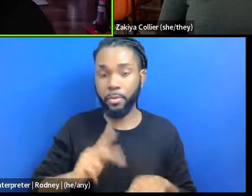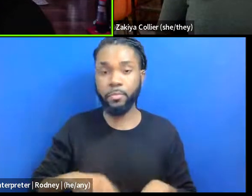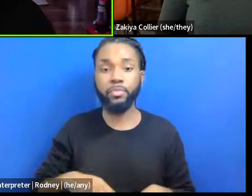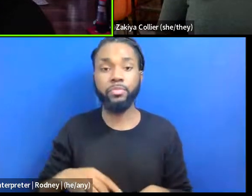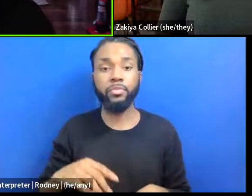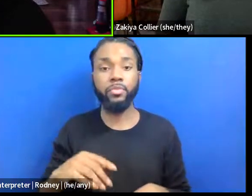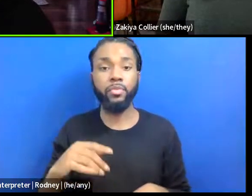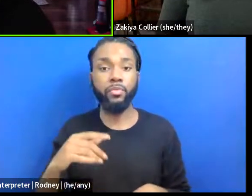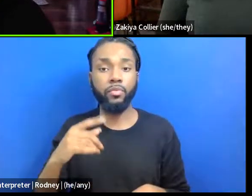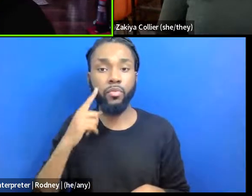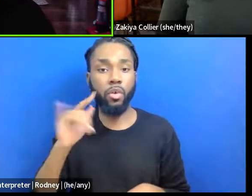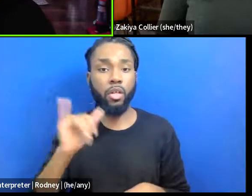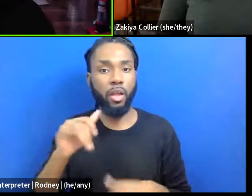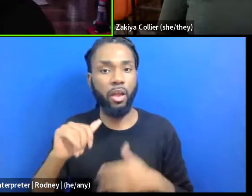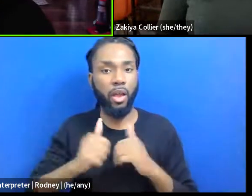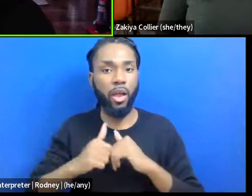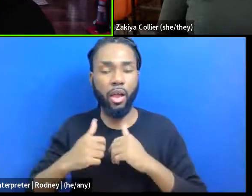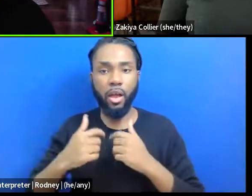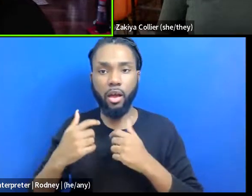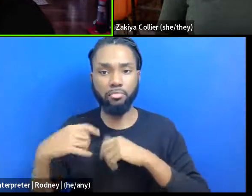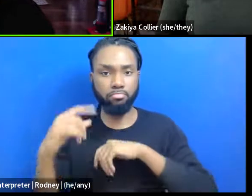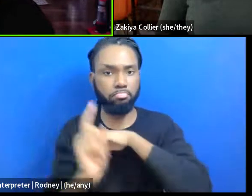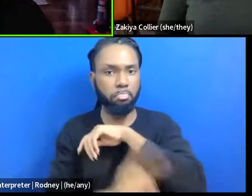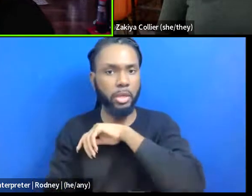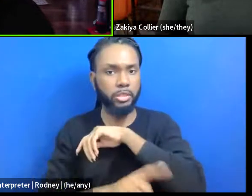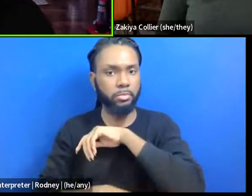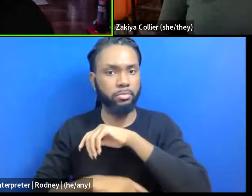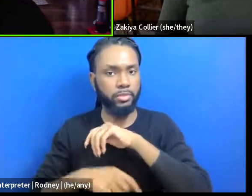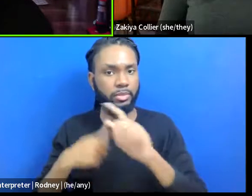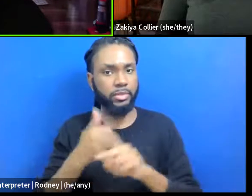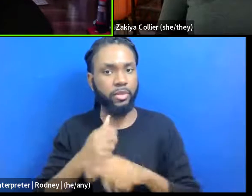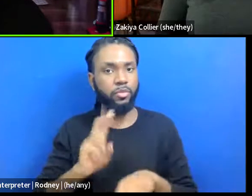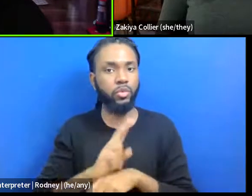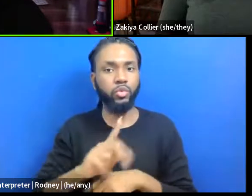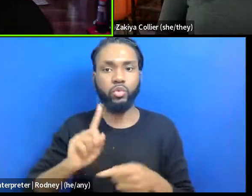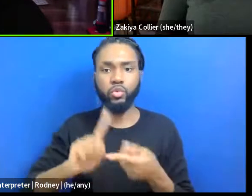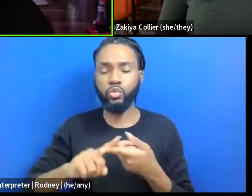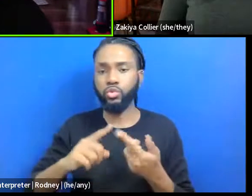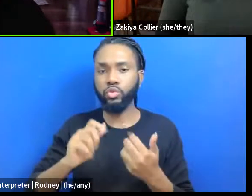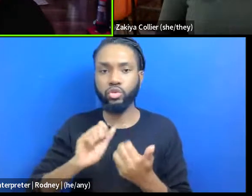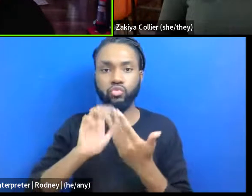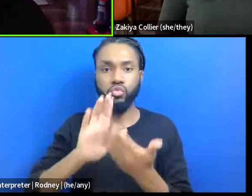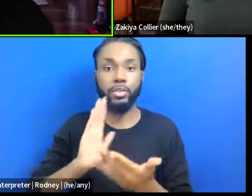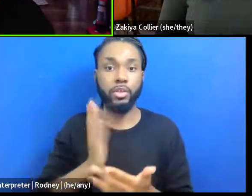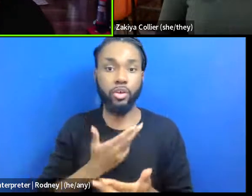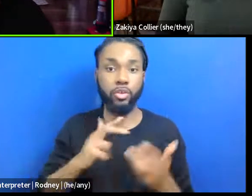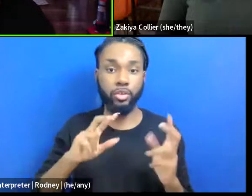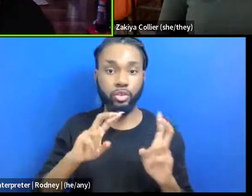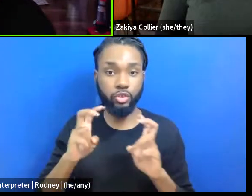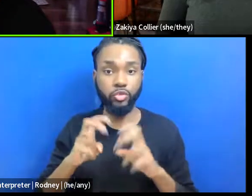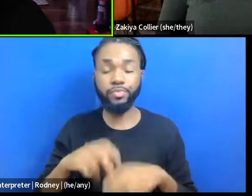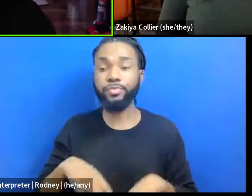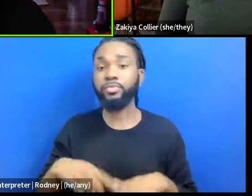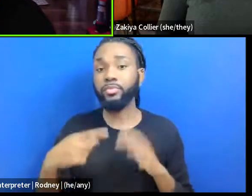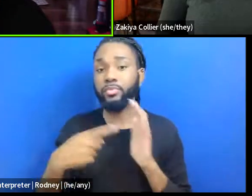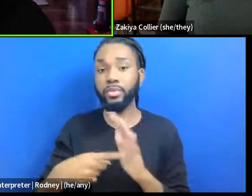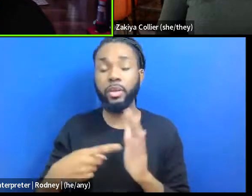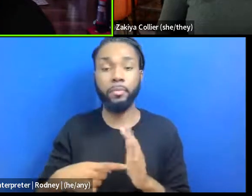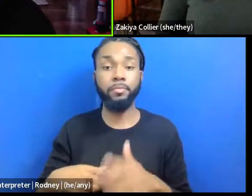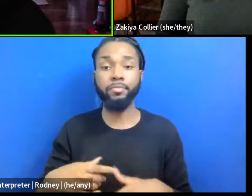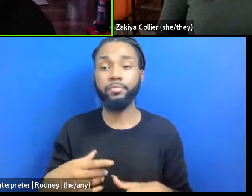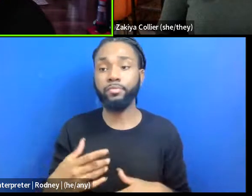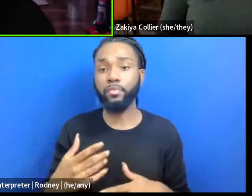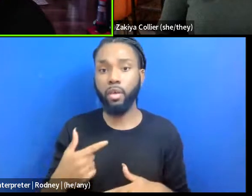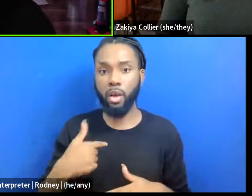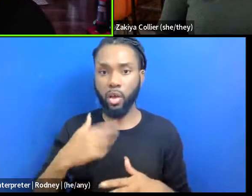measures have been created in order to kind of address our issues. Um, one of the issues I have is like, I'll read legal